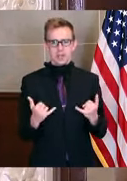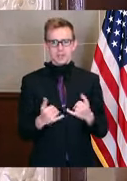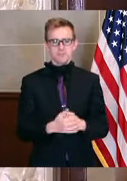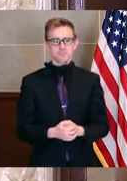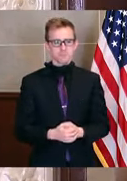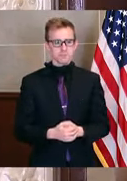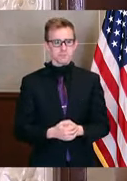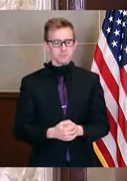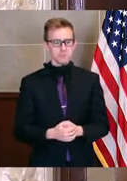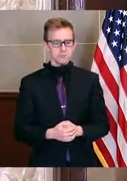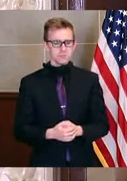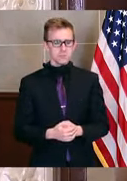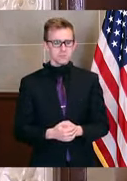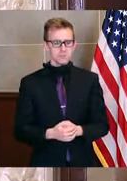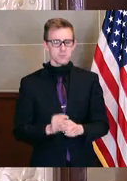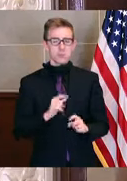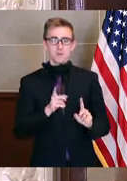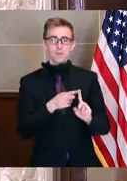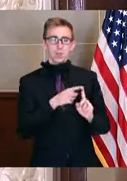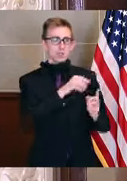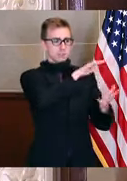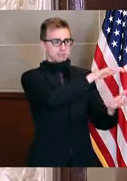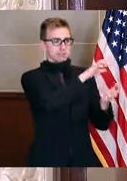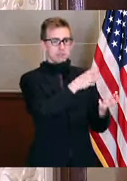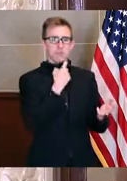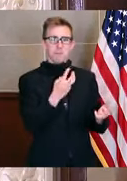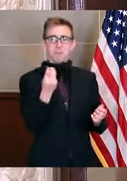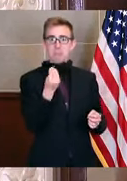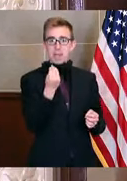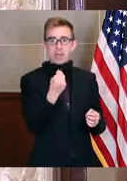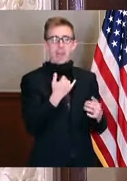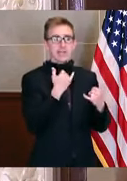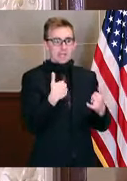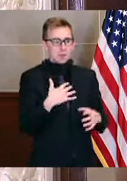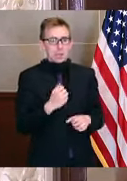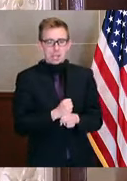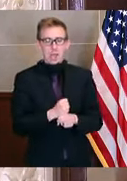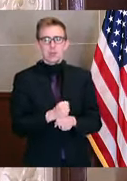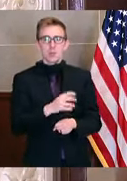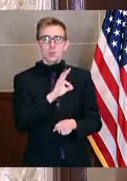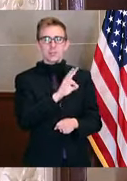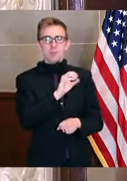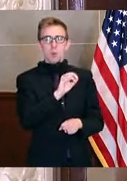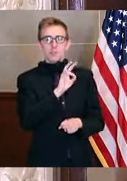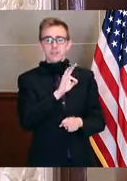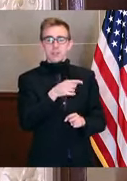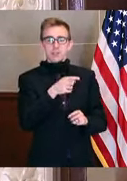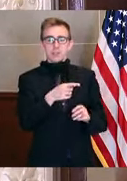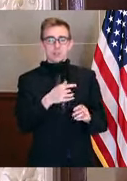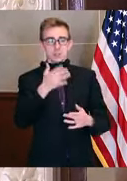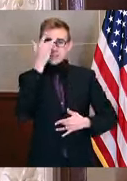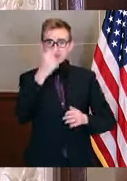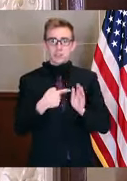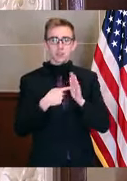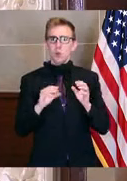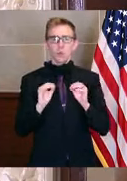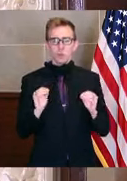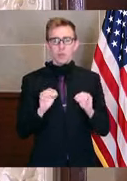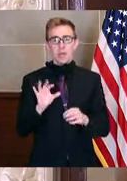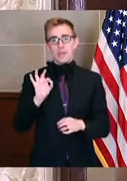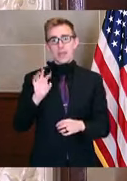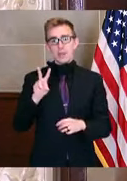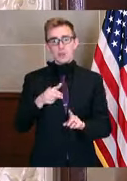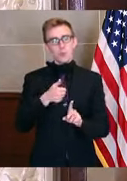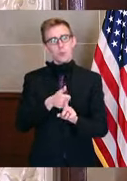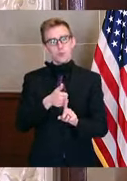our first tranche back from Monday today. So of 707 asymptomatic people, 92 were